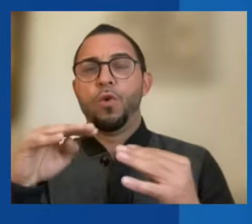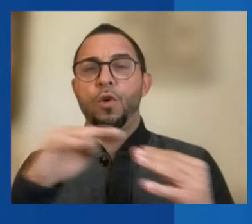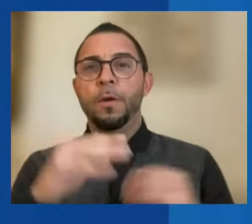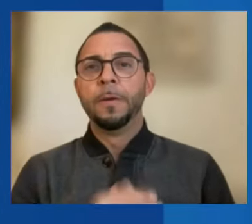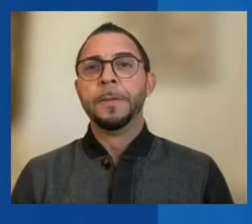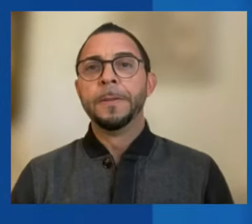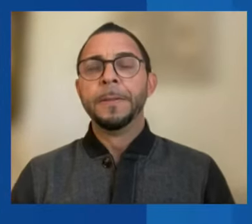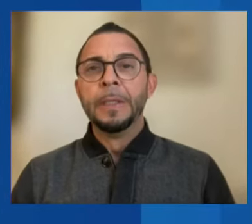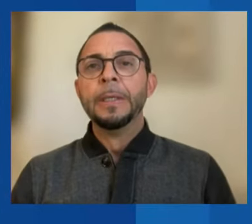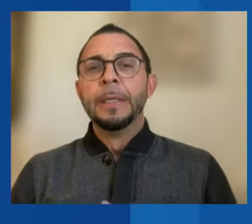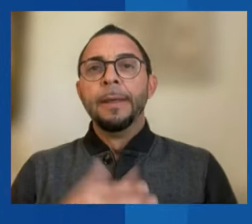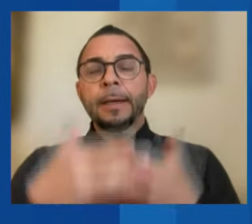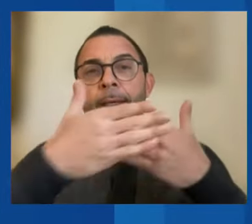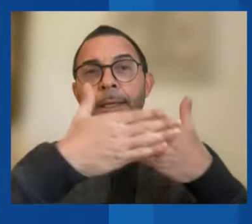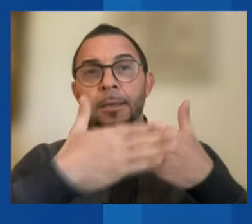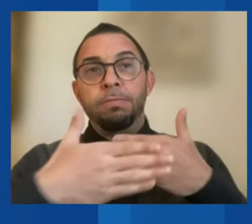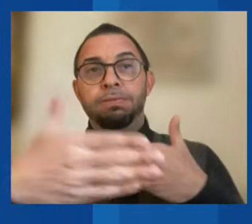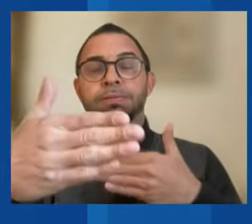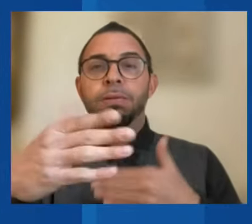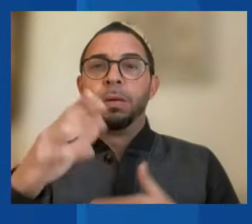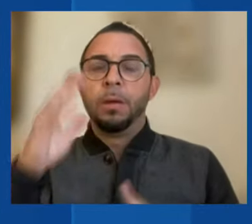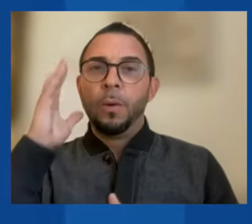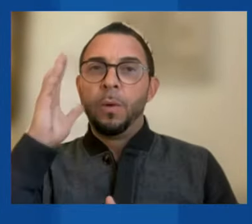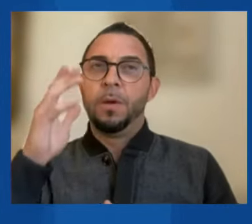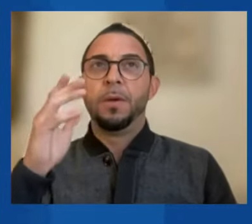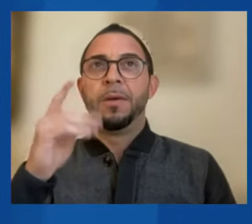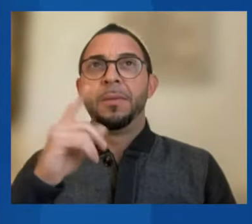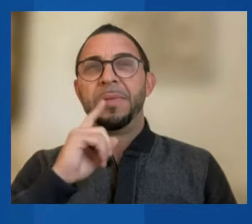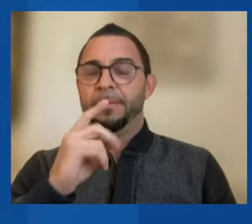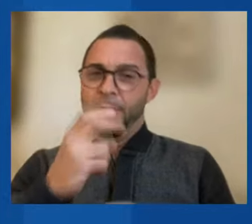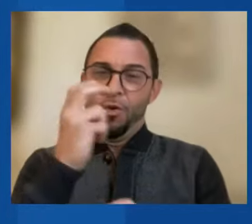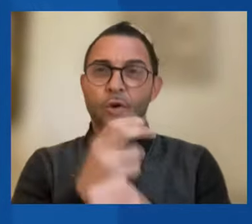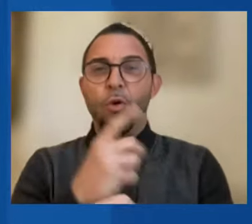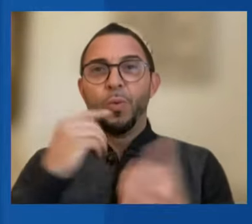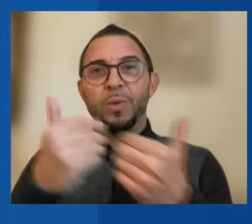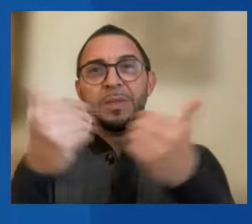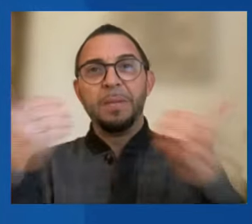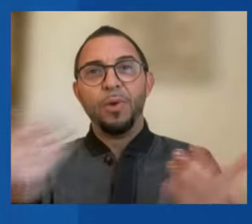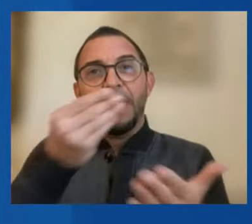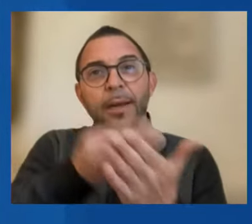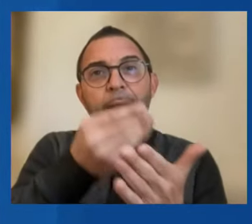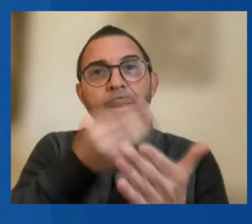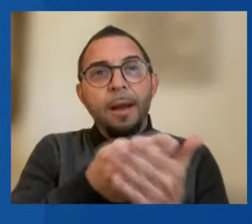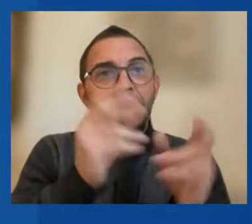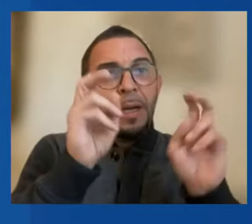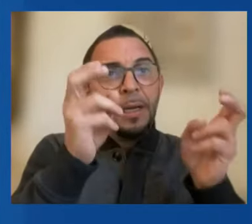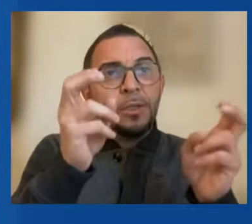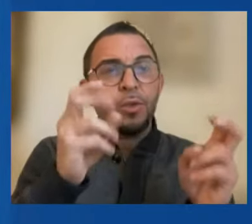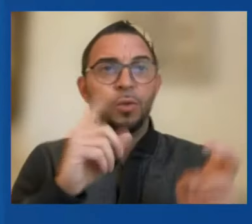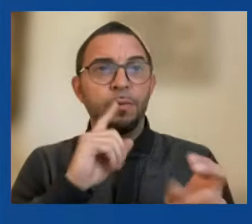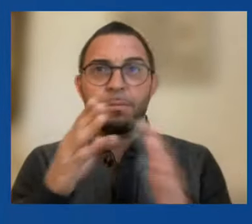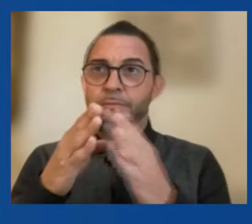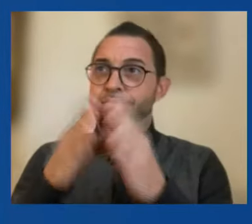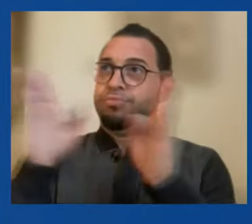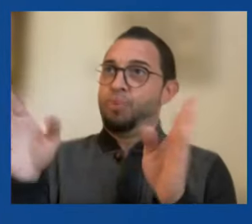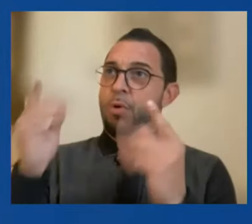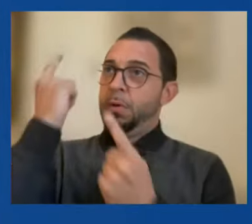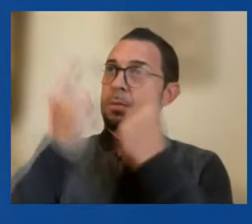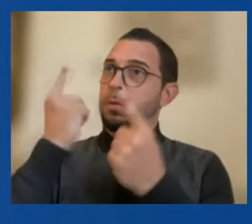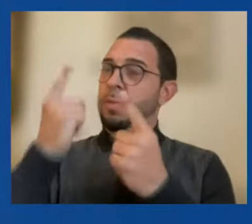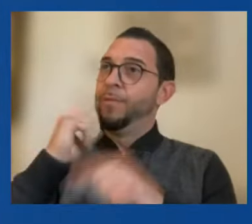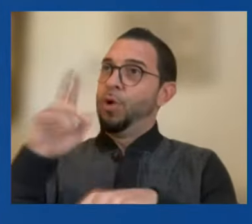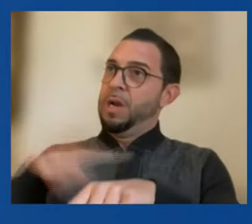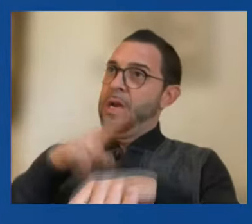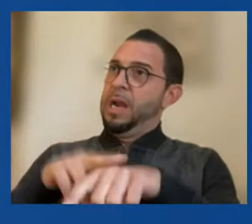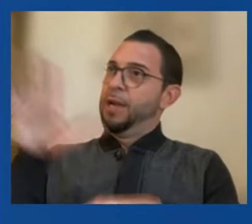increasingly difficult to separate economic issues from broader considerations of national interest,